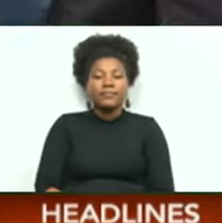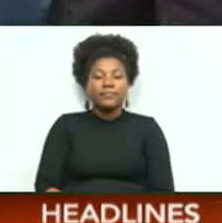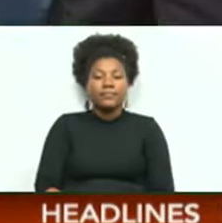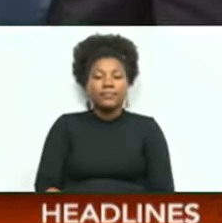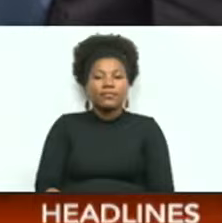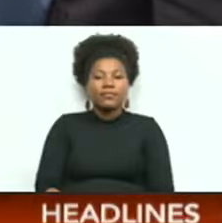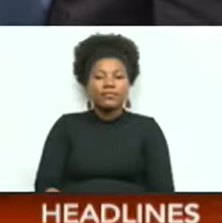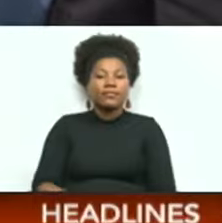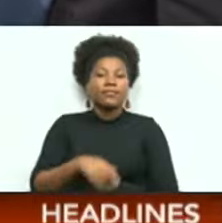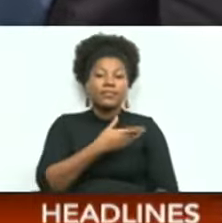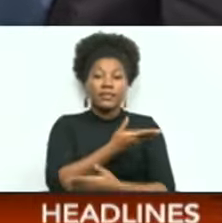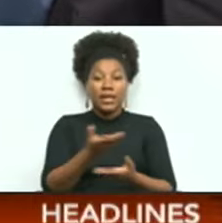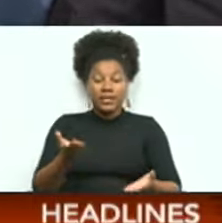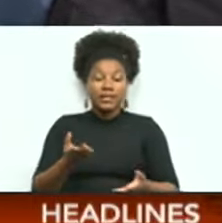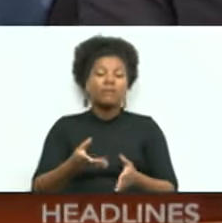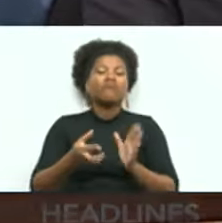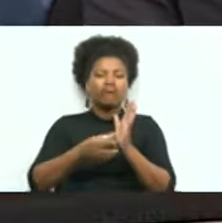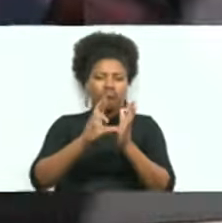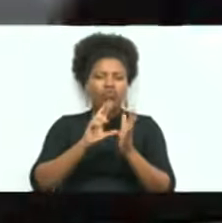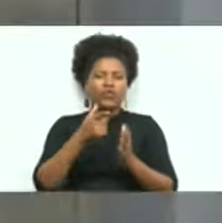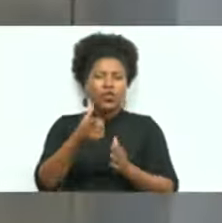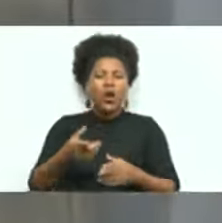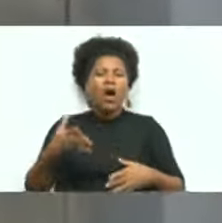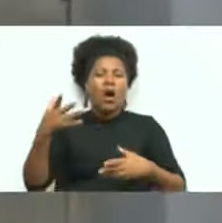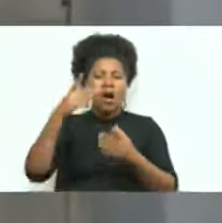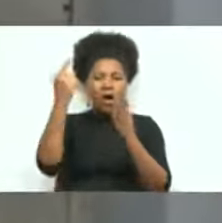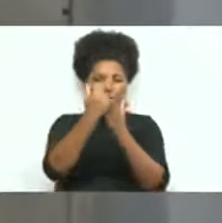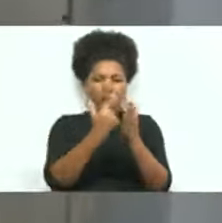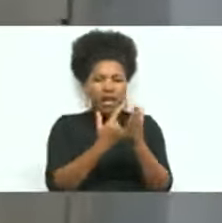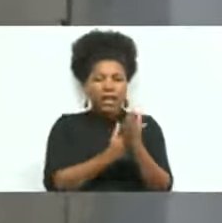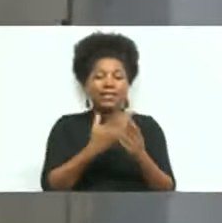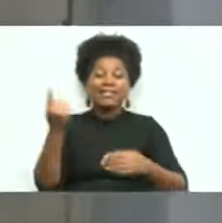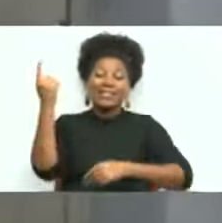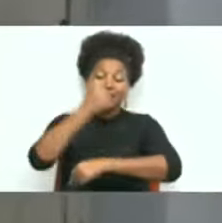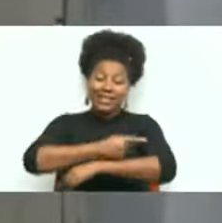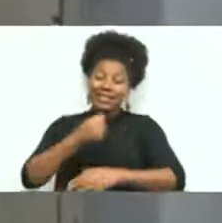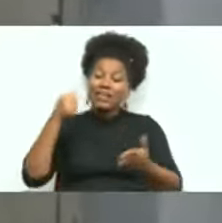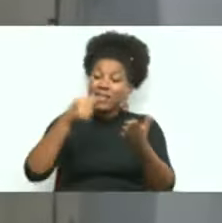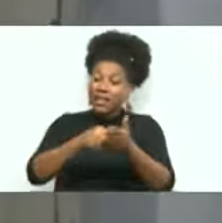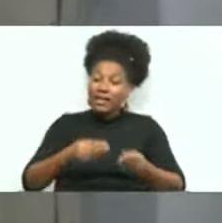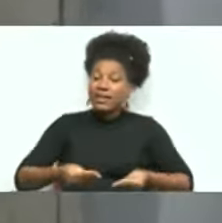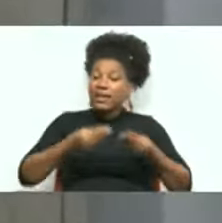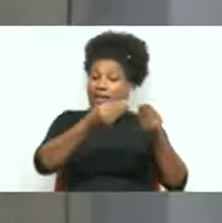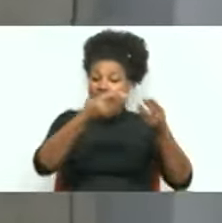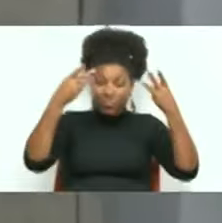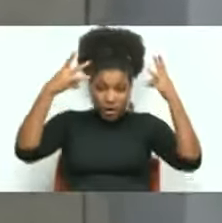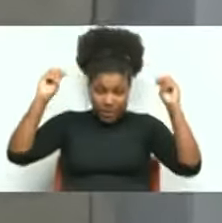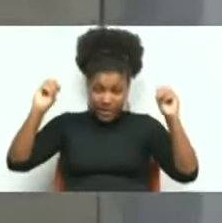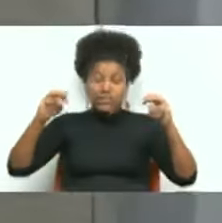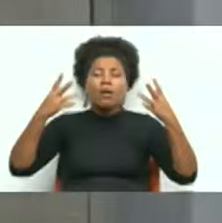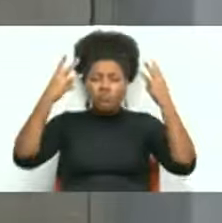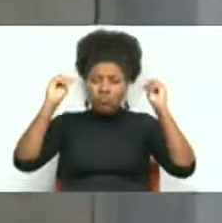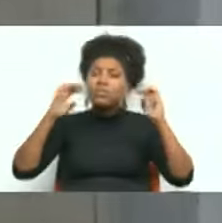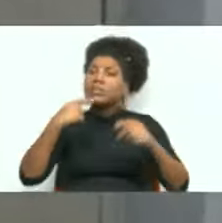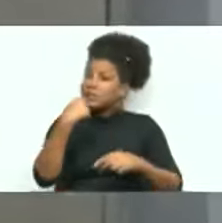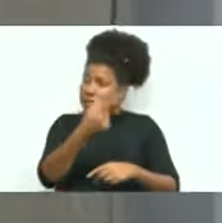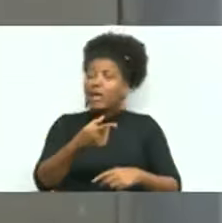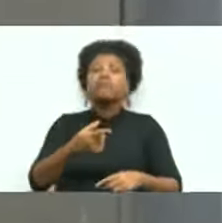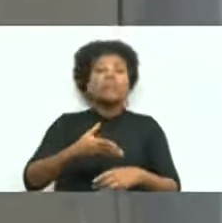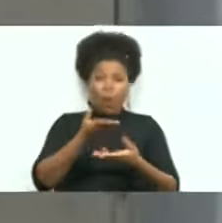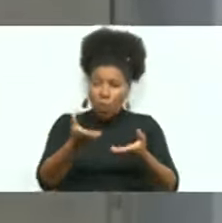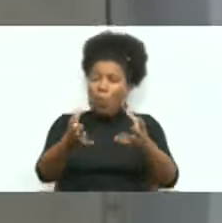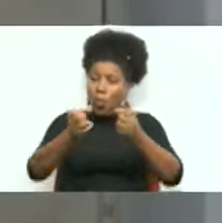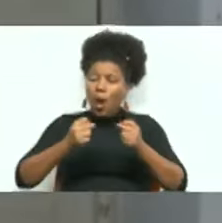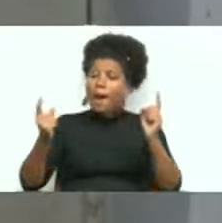It's time to recap our headlines. Days after they hand-delivered a letter, the Prime Minister is open to meeting with relatives of the deceased